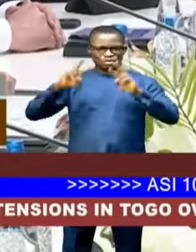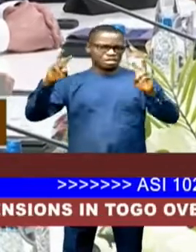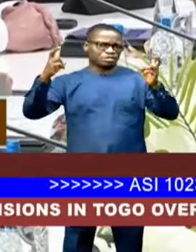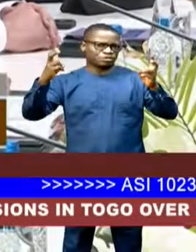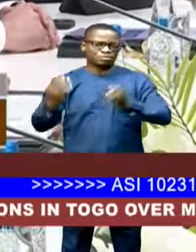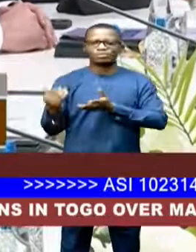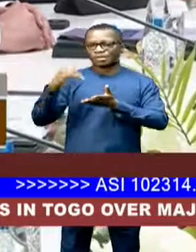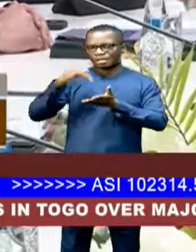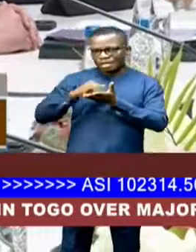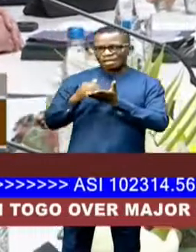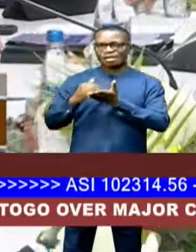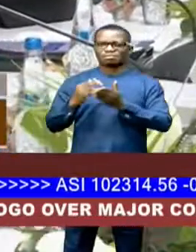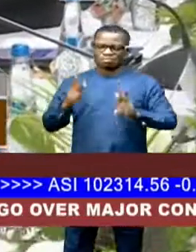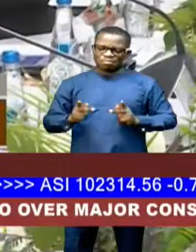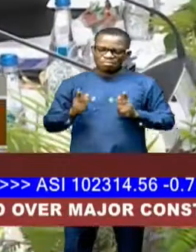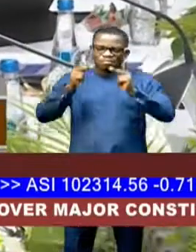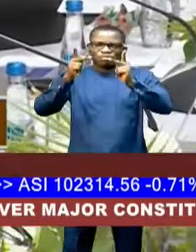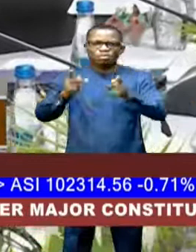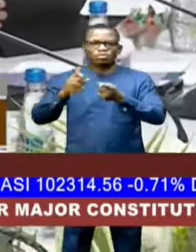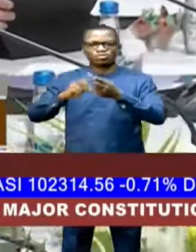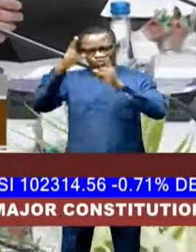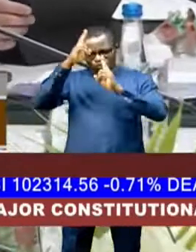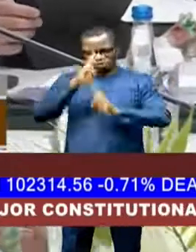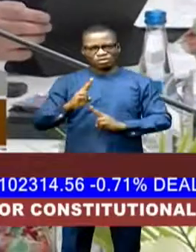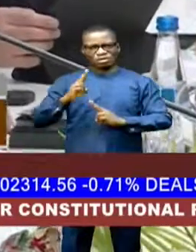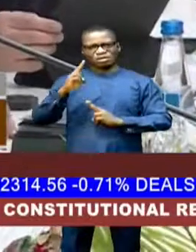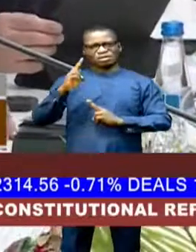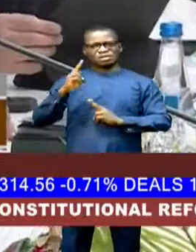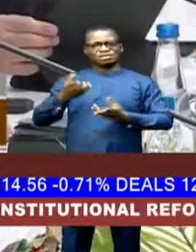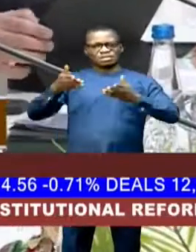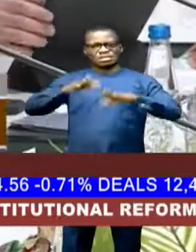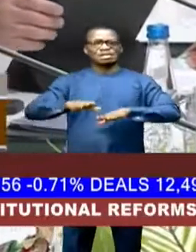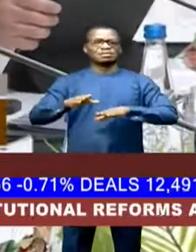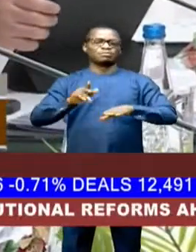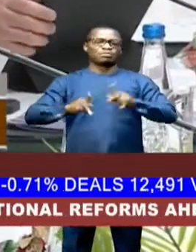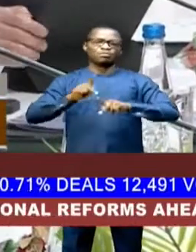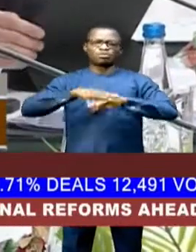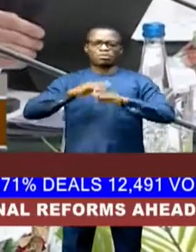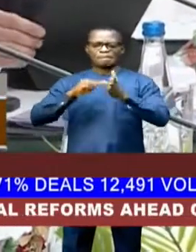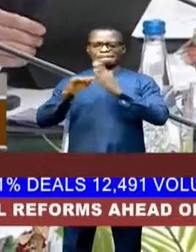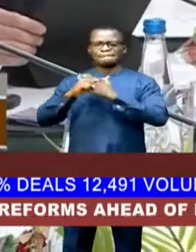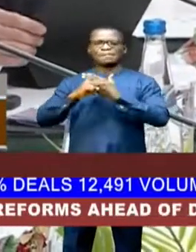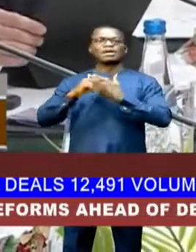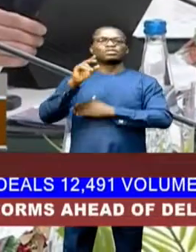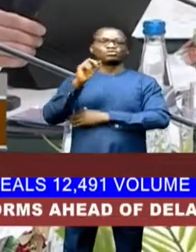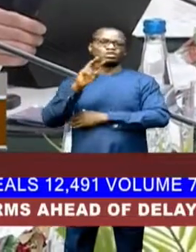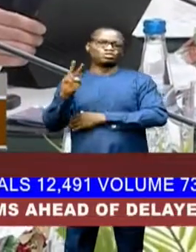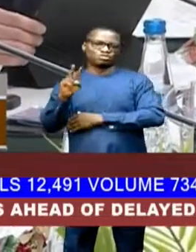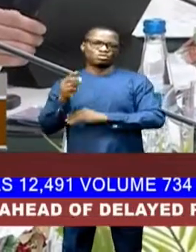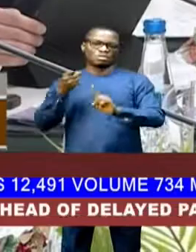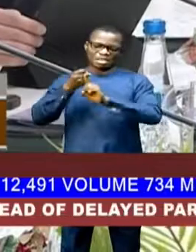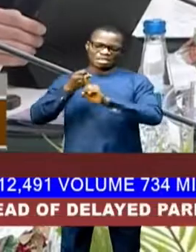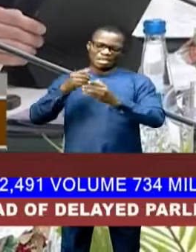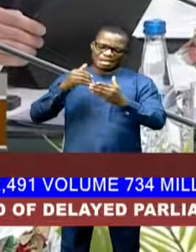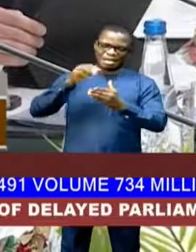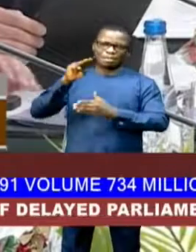Sergei Alenik proposed to honor the memory of the victims of the March 22 Krakos City Hall attack near Moscow,